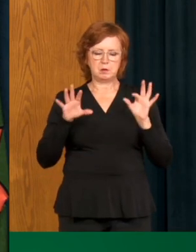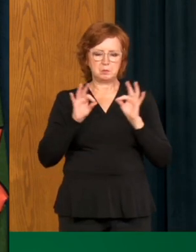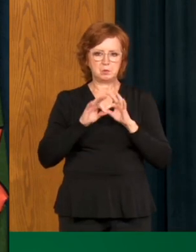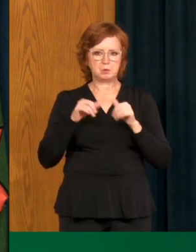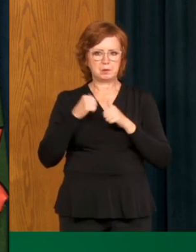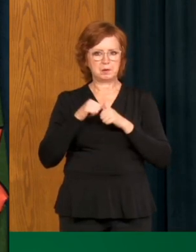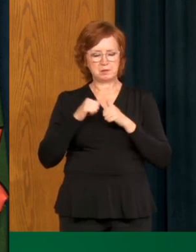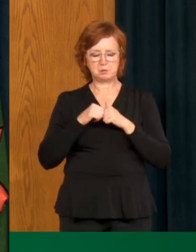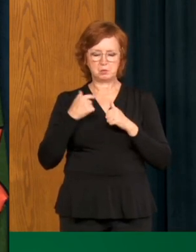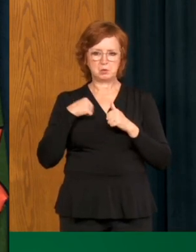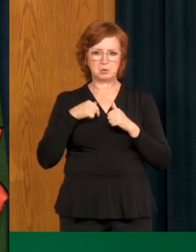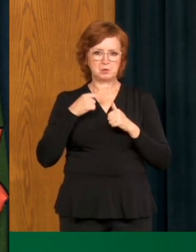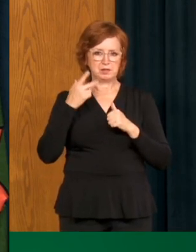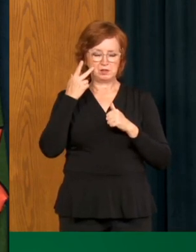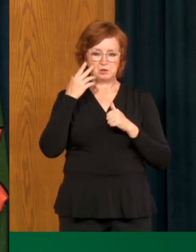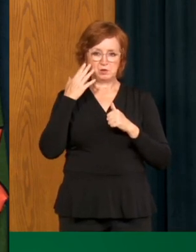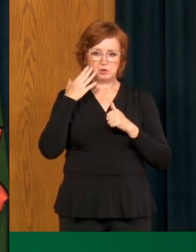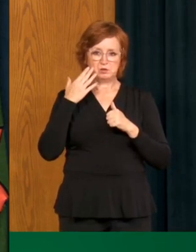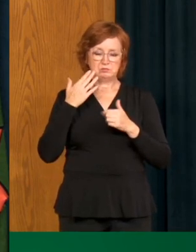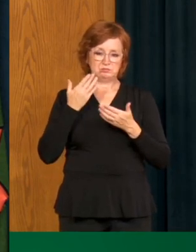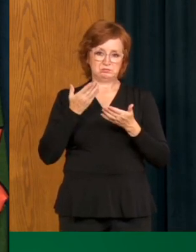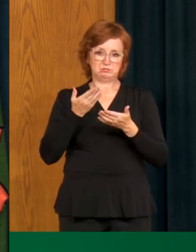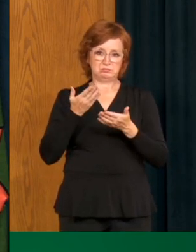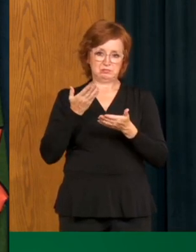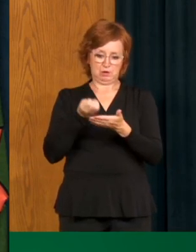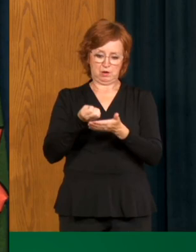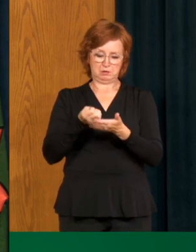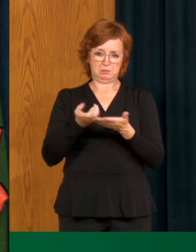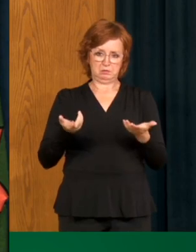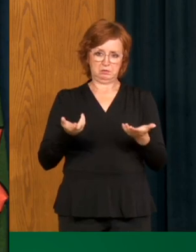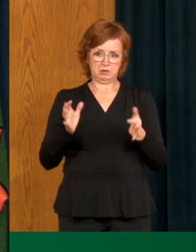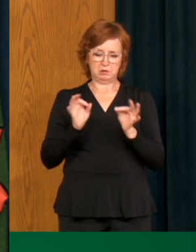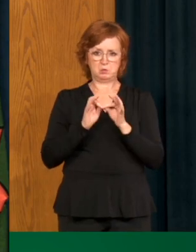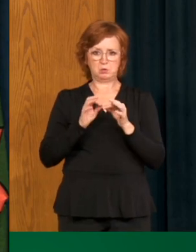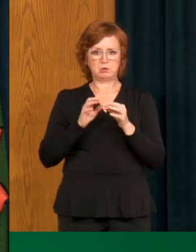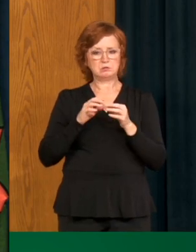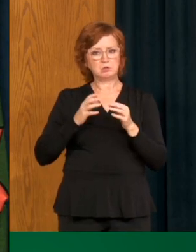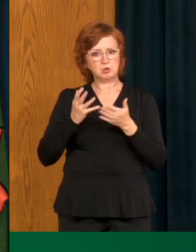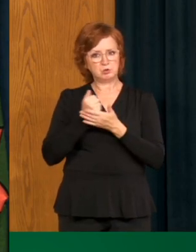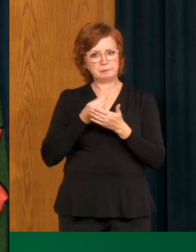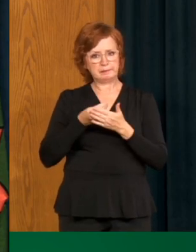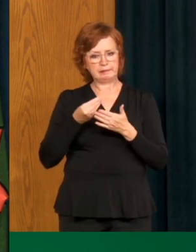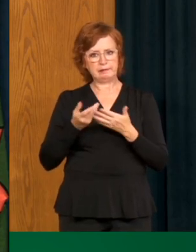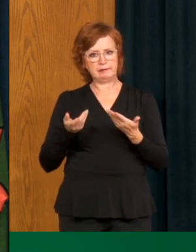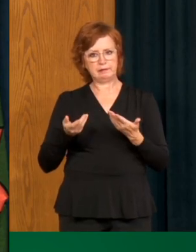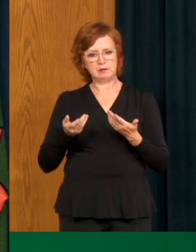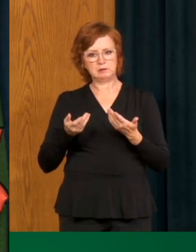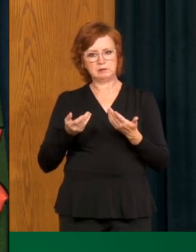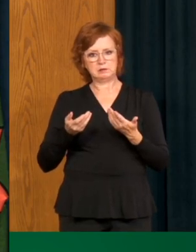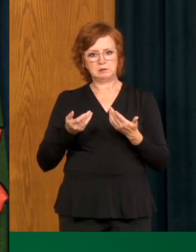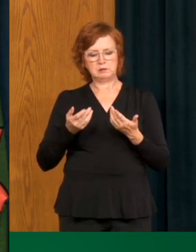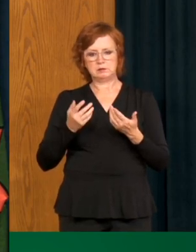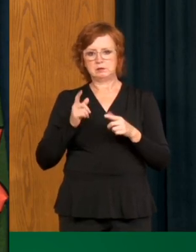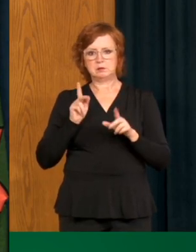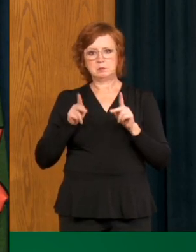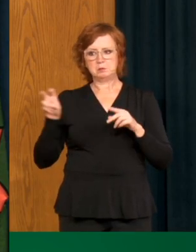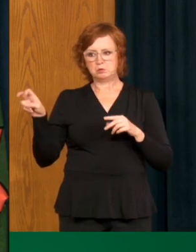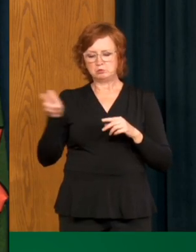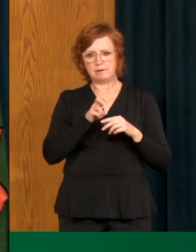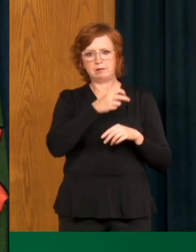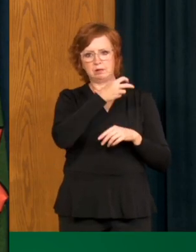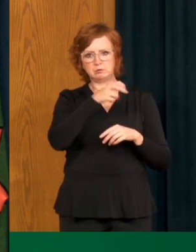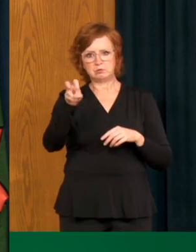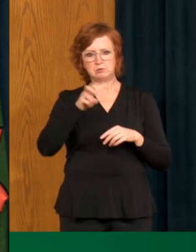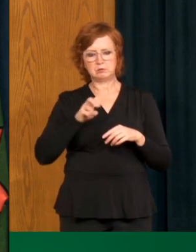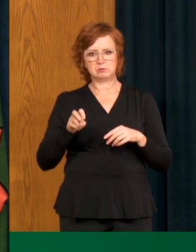are, are traveling back and forth for work or for, um, you know, to, to get outside, uh, with, with their families and to experience some of